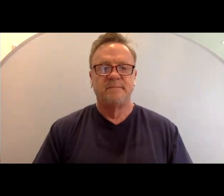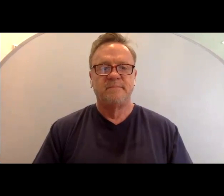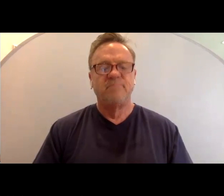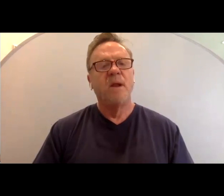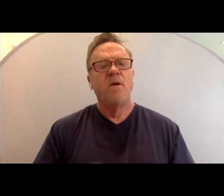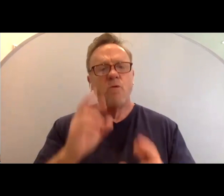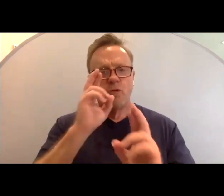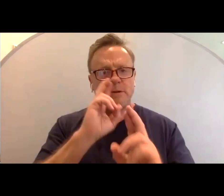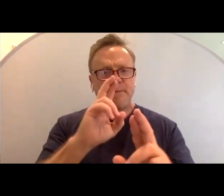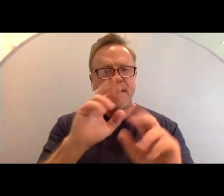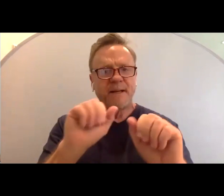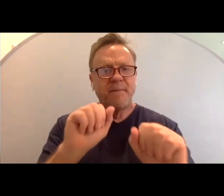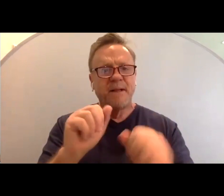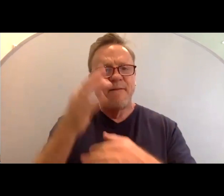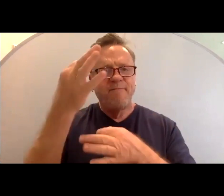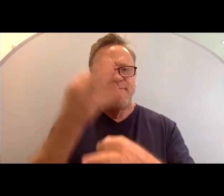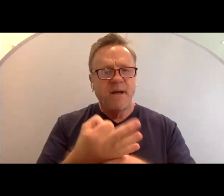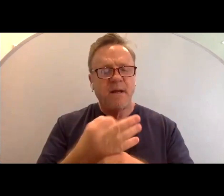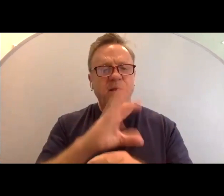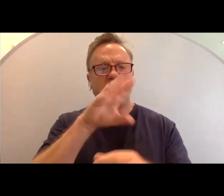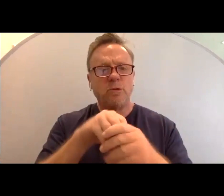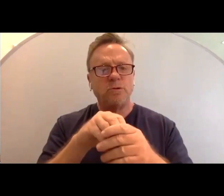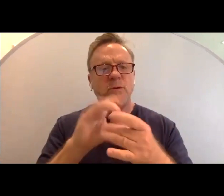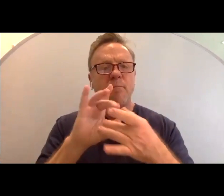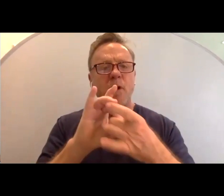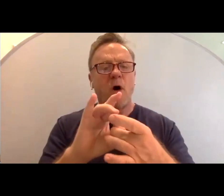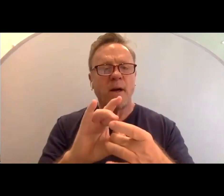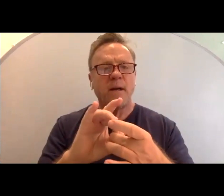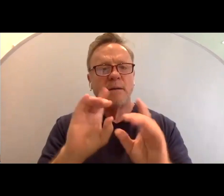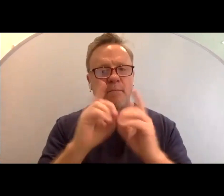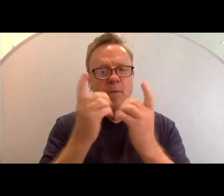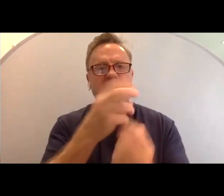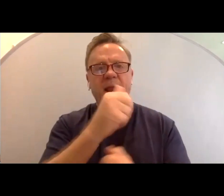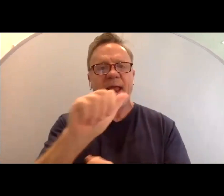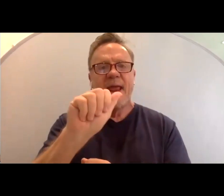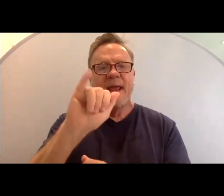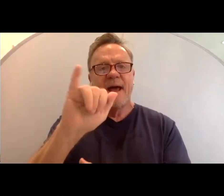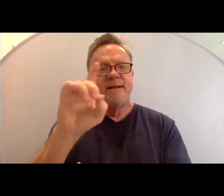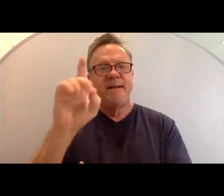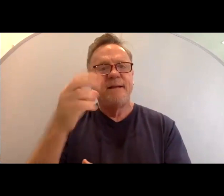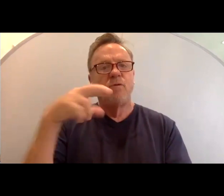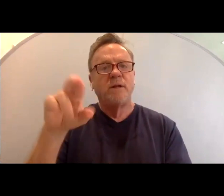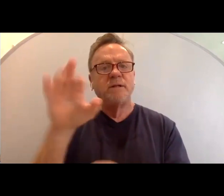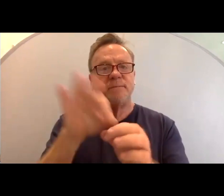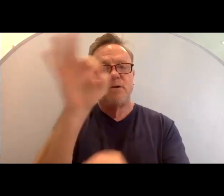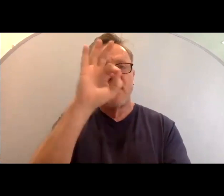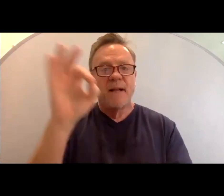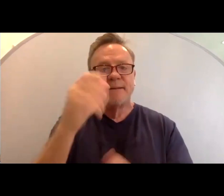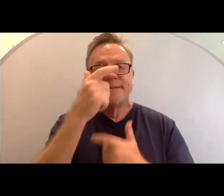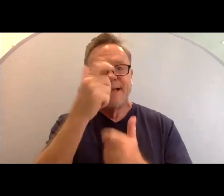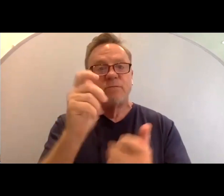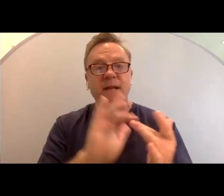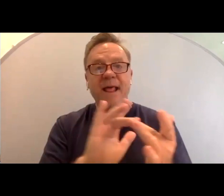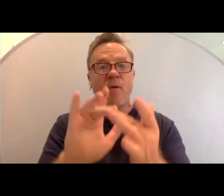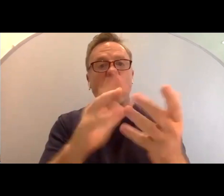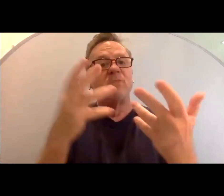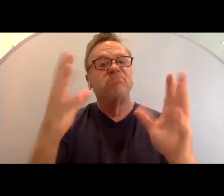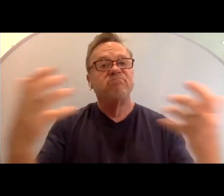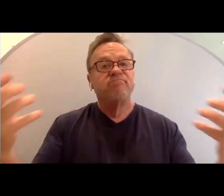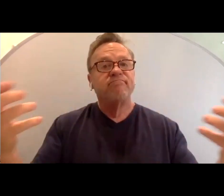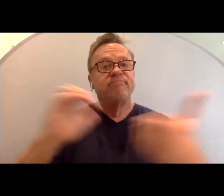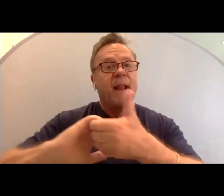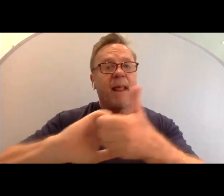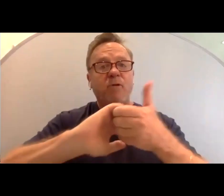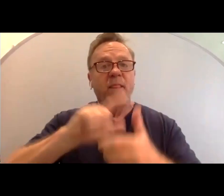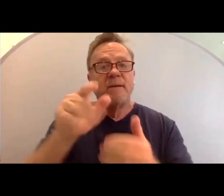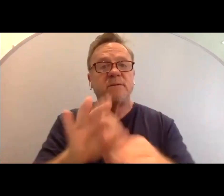Respectability's Faith, Inclusion, and Belonging Department and the AAIDD Religion and Spirituality Interest Network have collaborated on